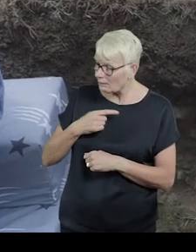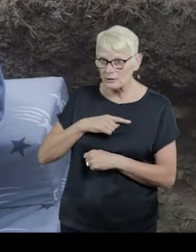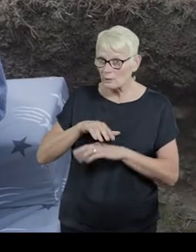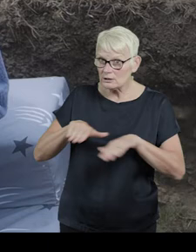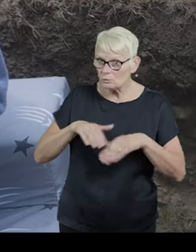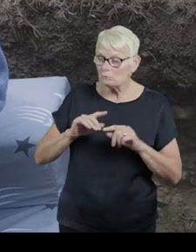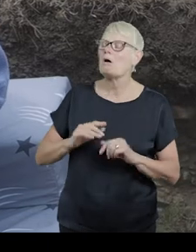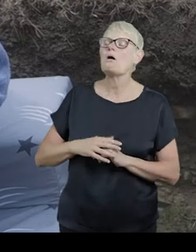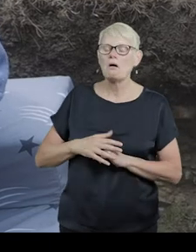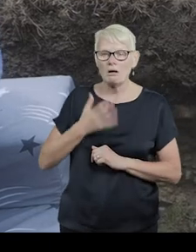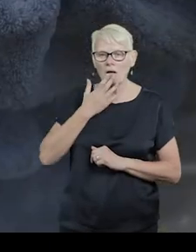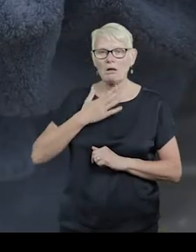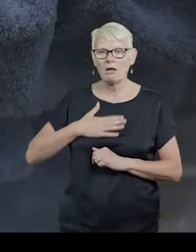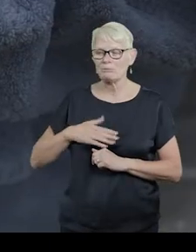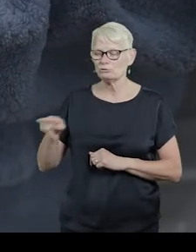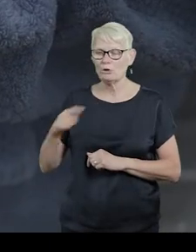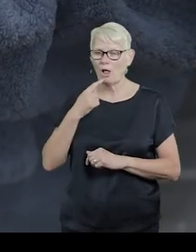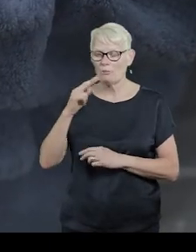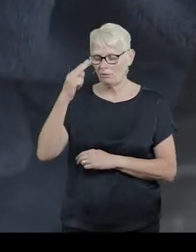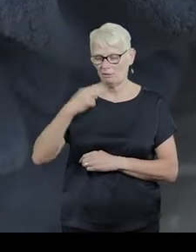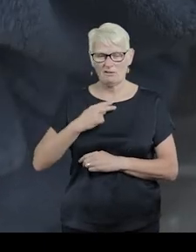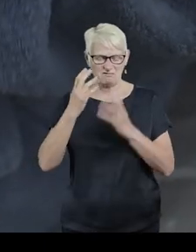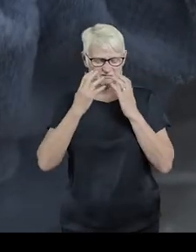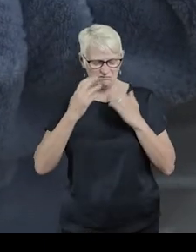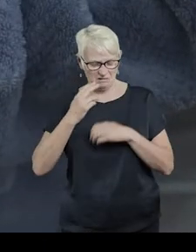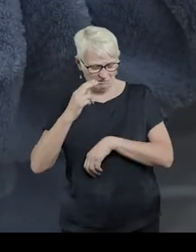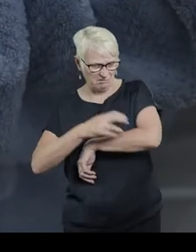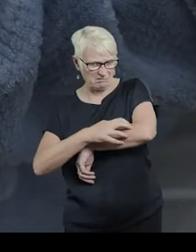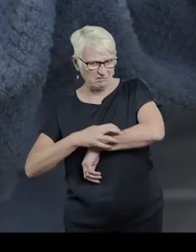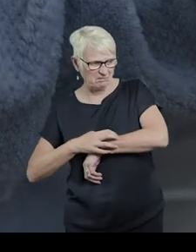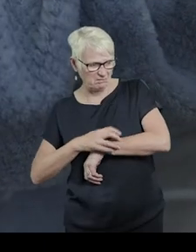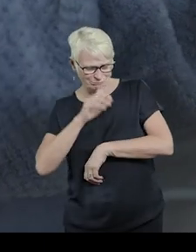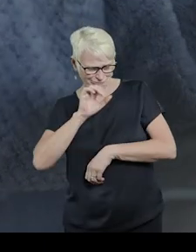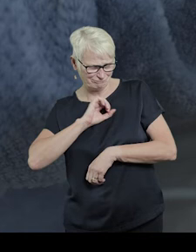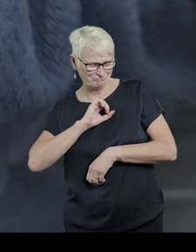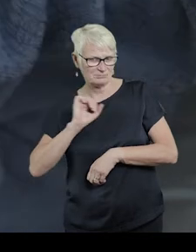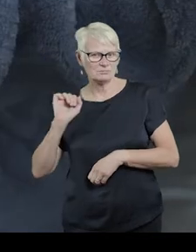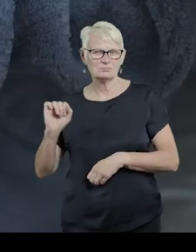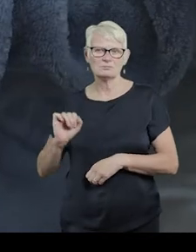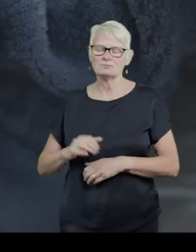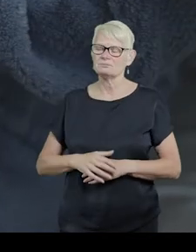she does not swim, she tells me in rich voice look down. Who are you, freckled hand-me-down?